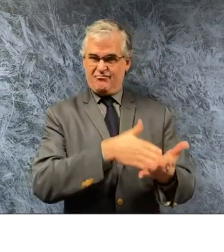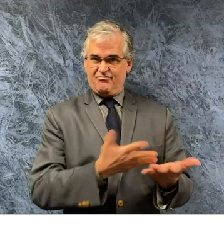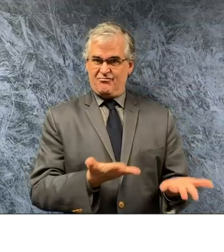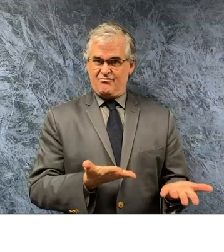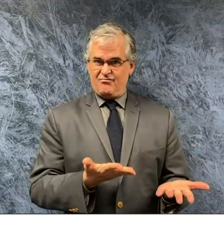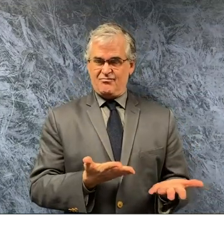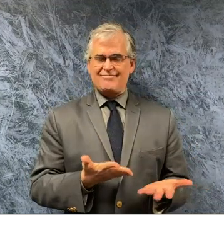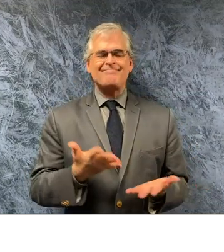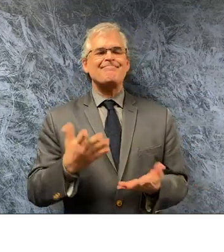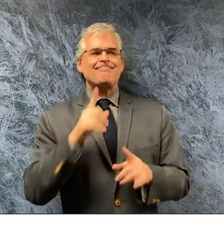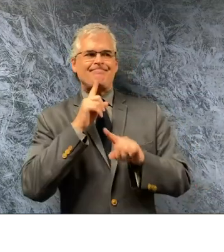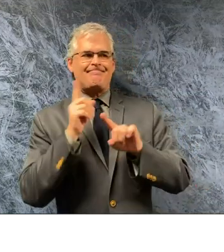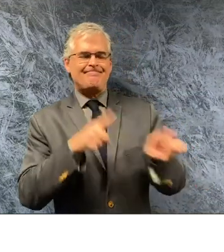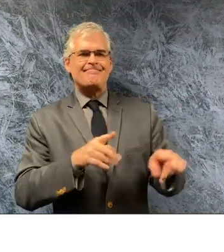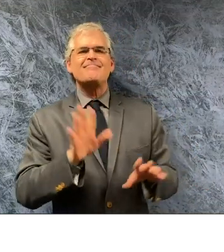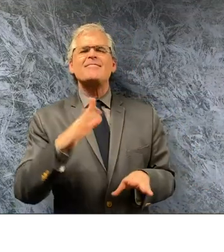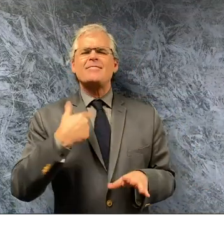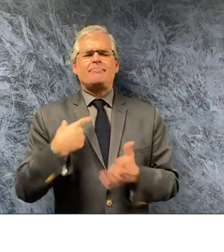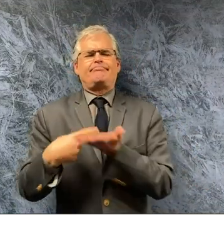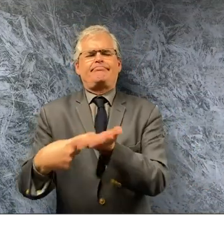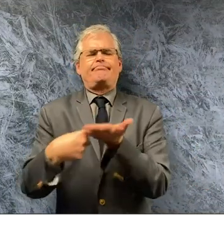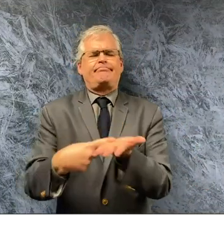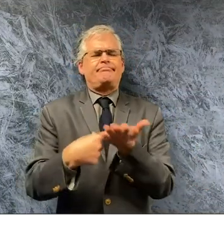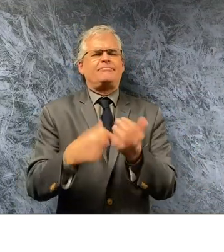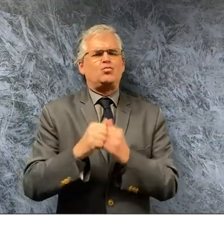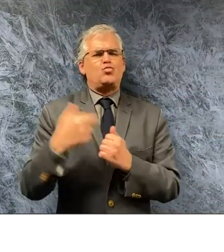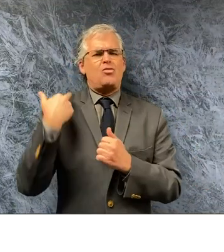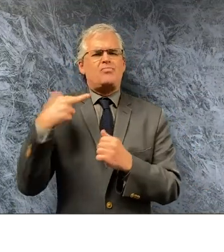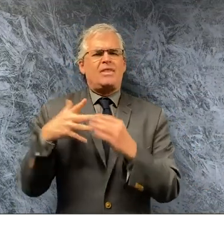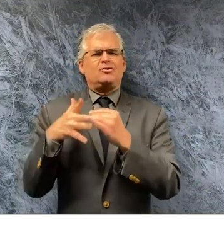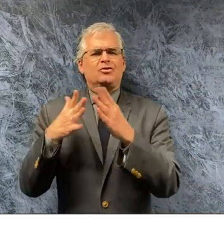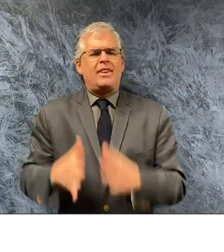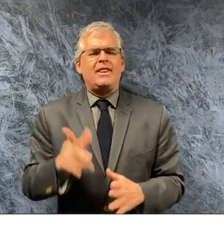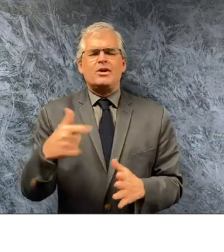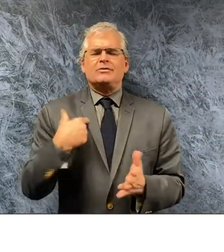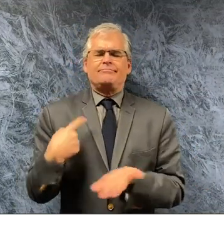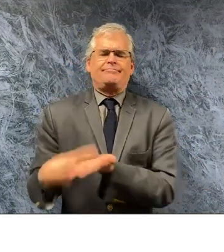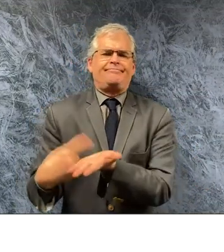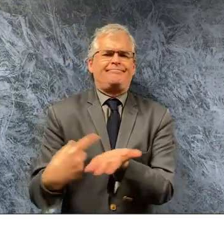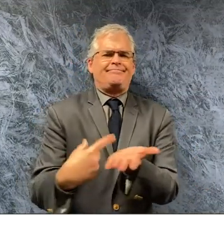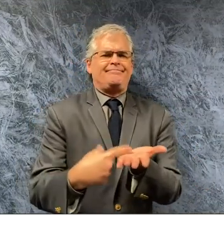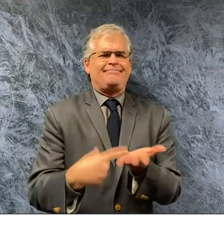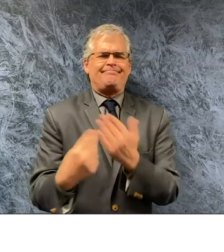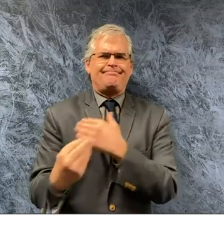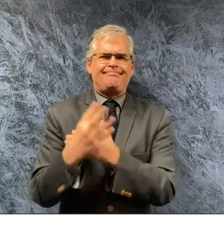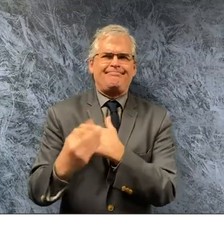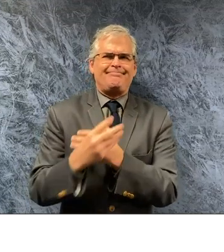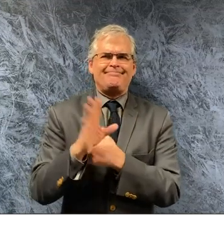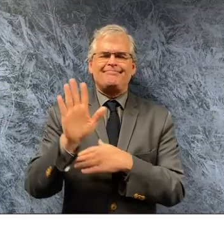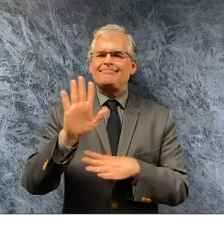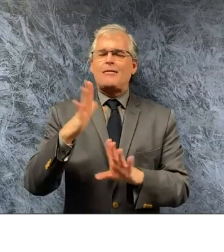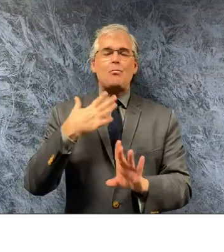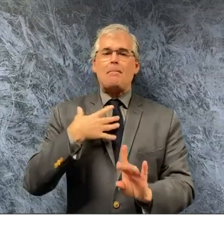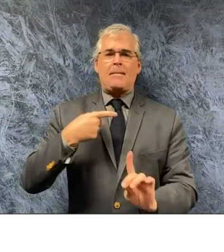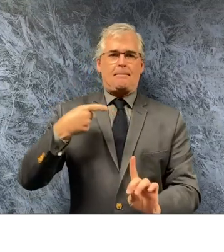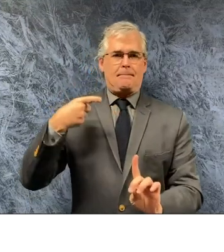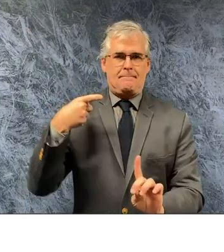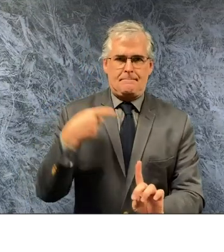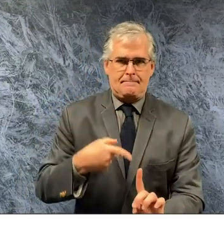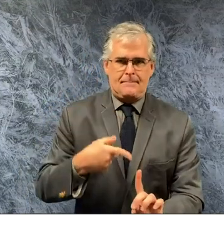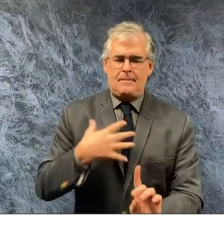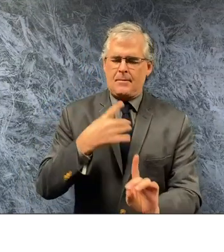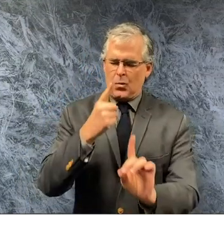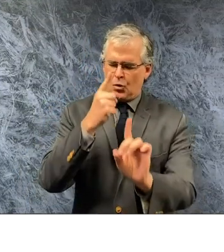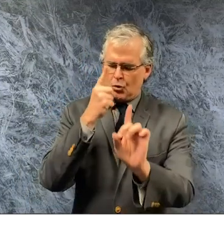leaders my primary purpose is to keep people alive and to stop the spread of this disease scientific evidence